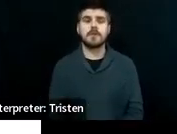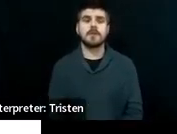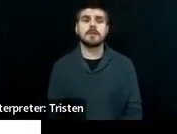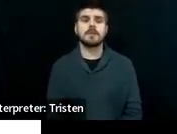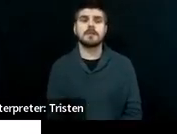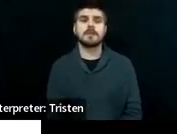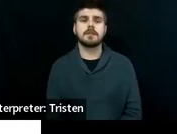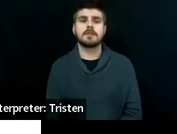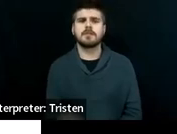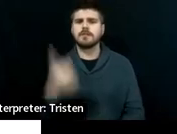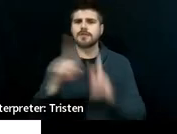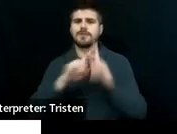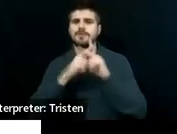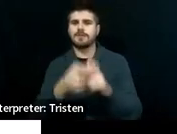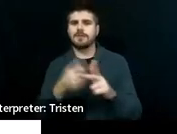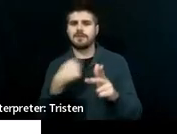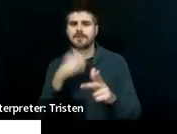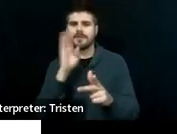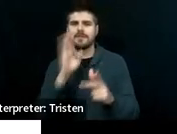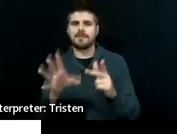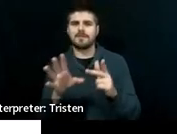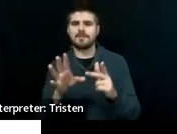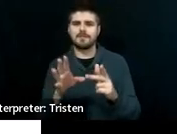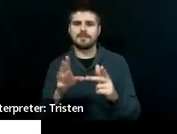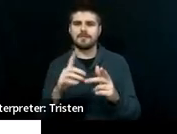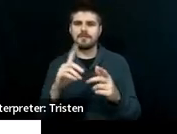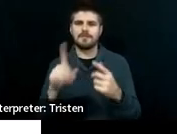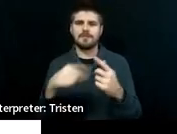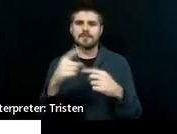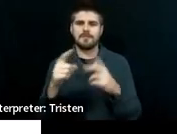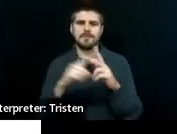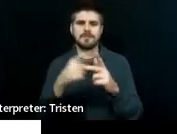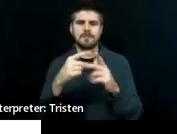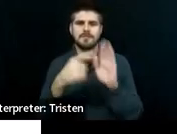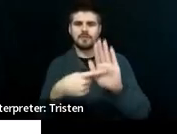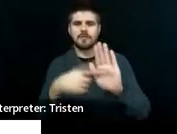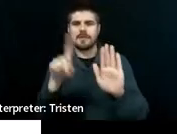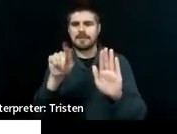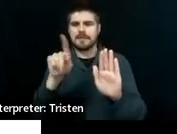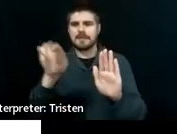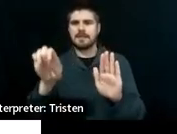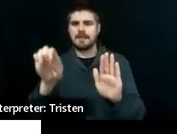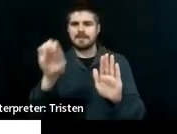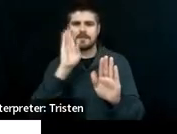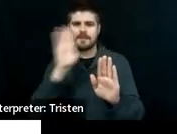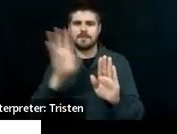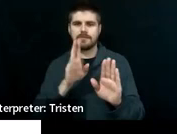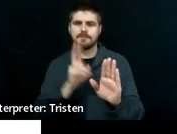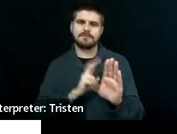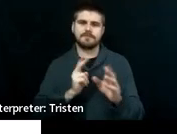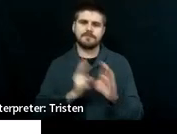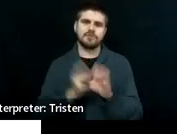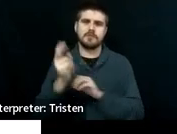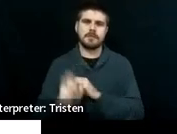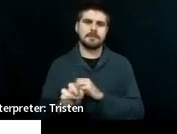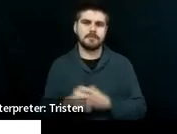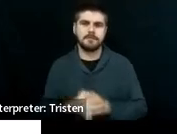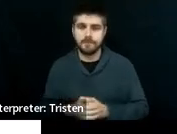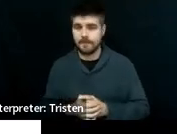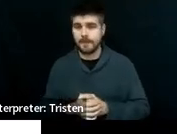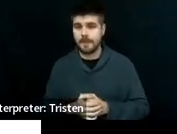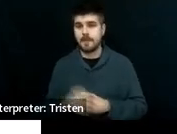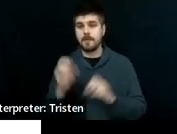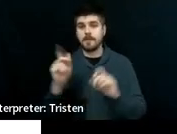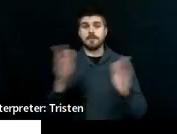you start and then when we start showing them the dates. Perfect. All right. So the planned course of study,